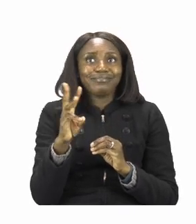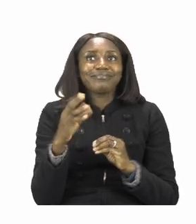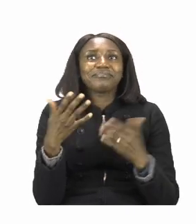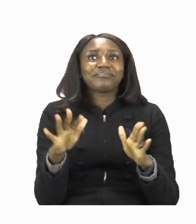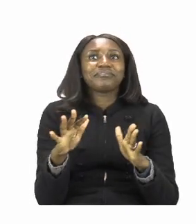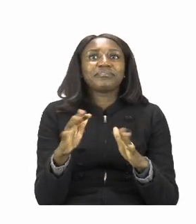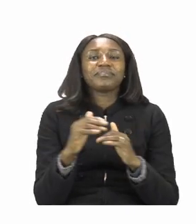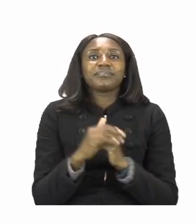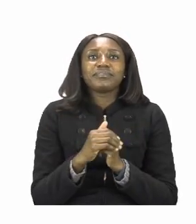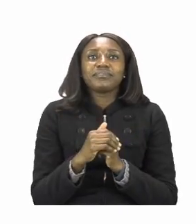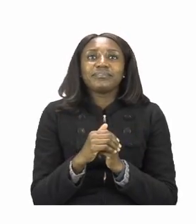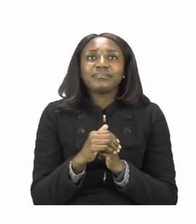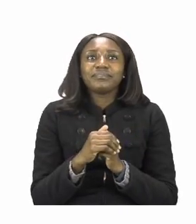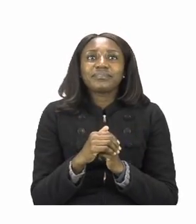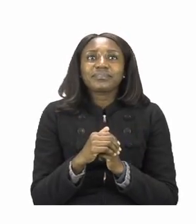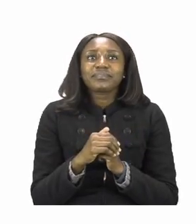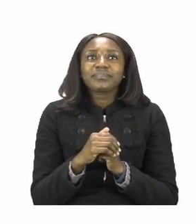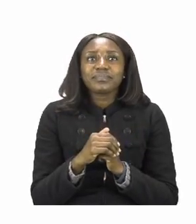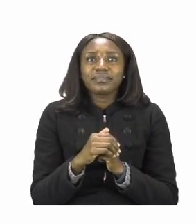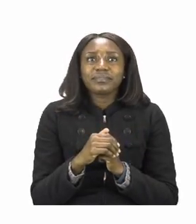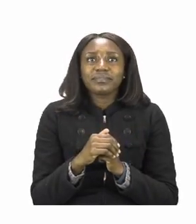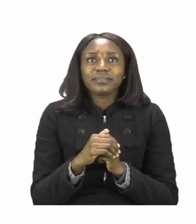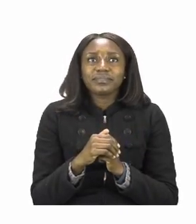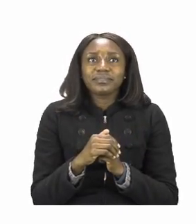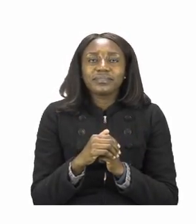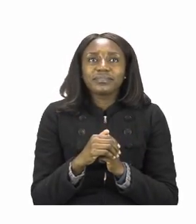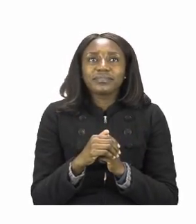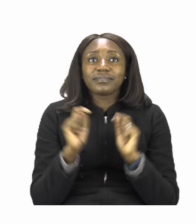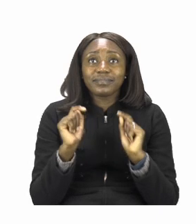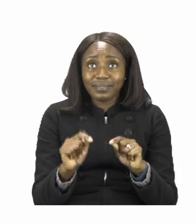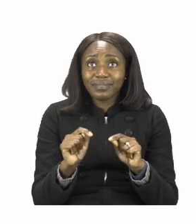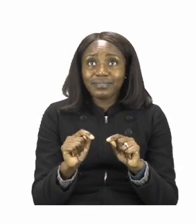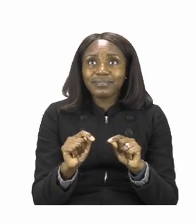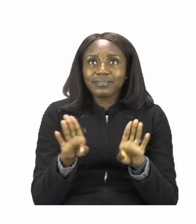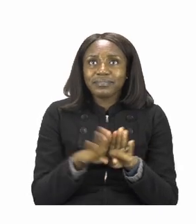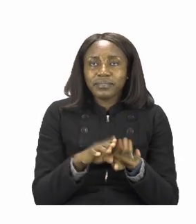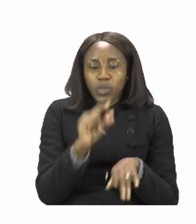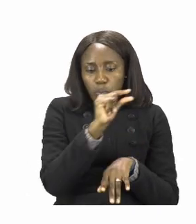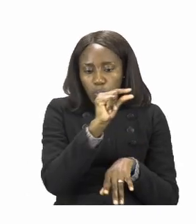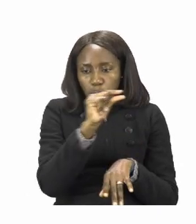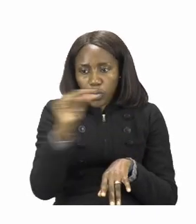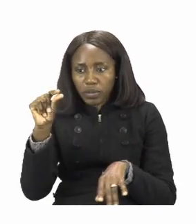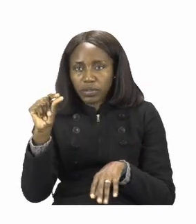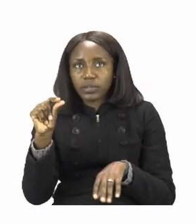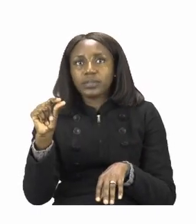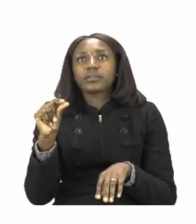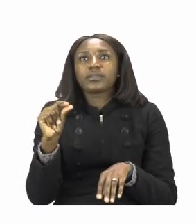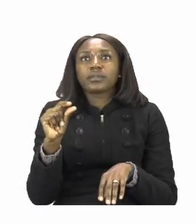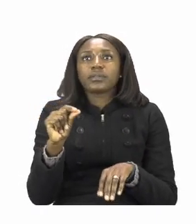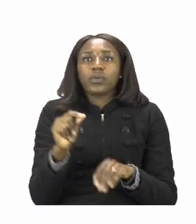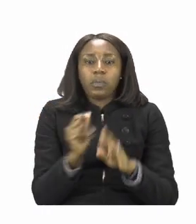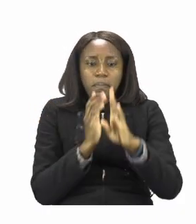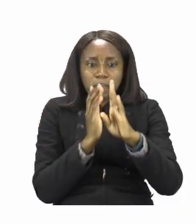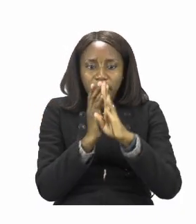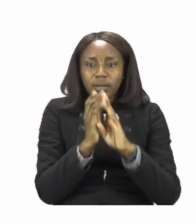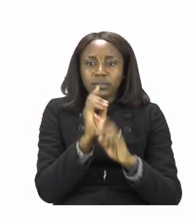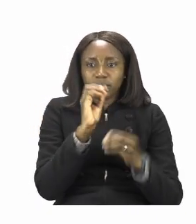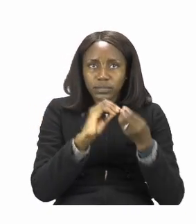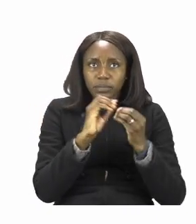It's now our time to make the sentences and write them according to each picture.